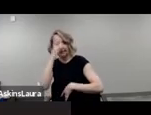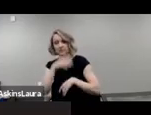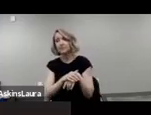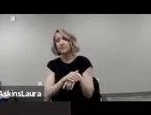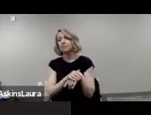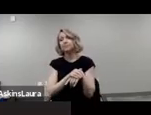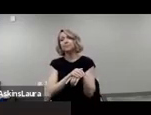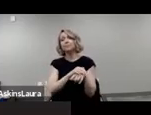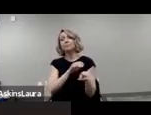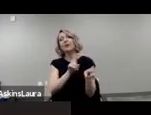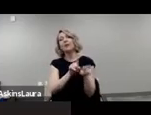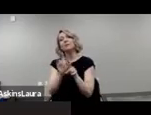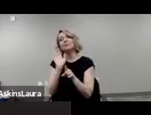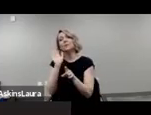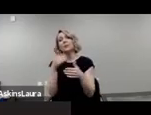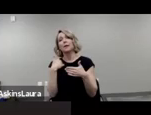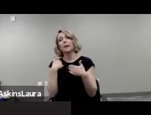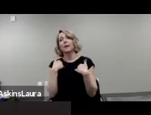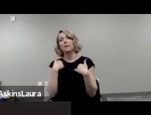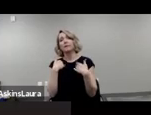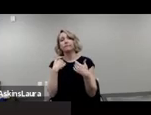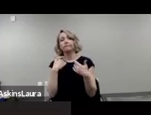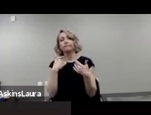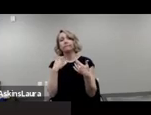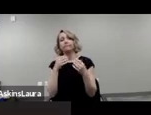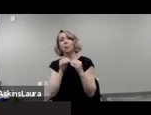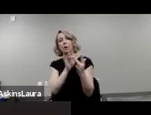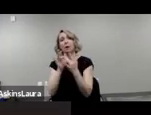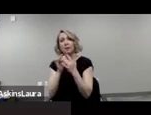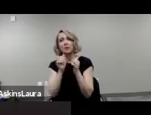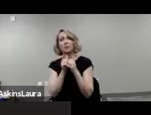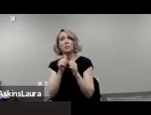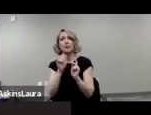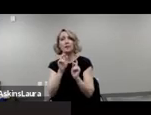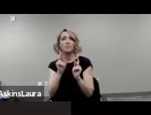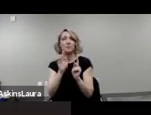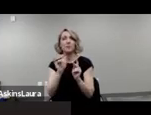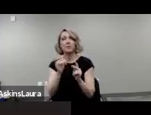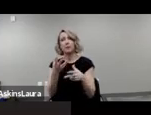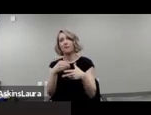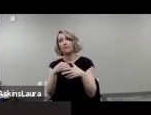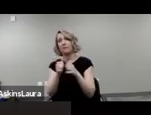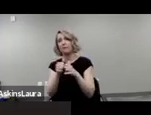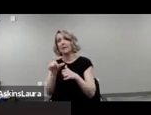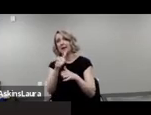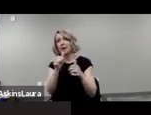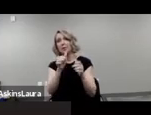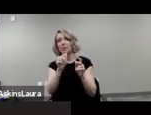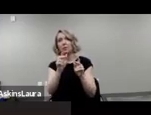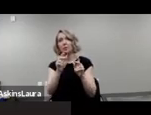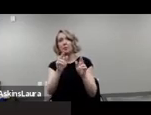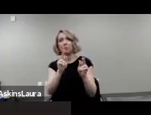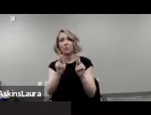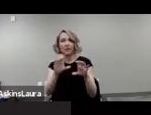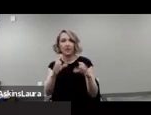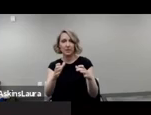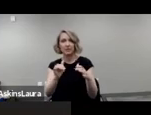also diverse cultural communities to establish trust and credibility and help and support individuals in completing the census.